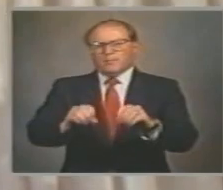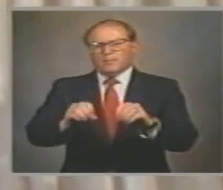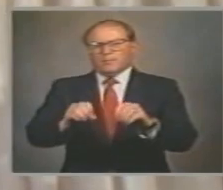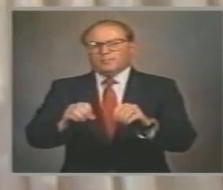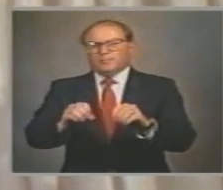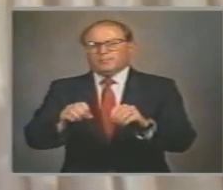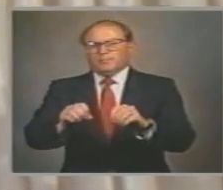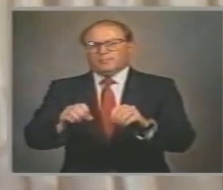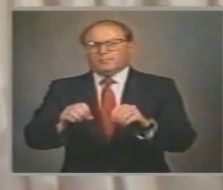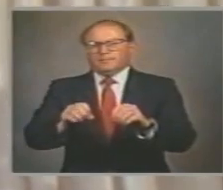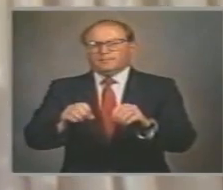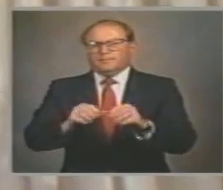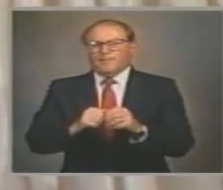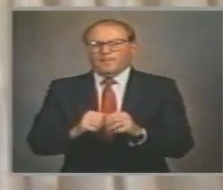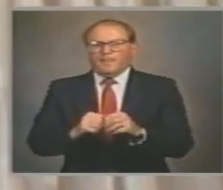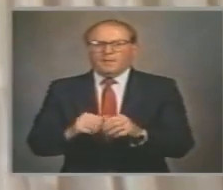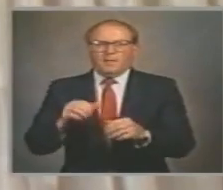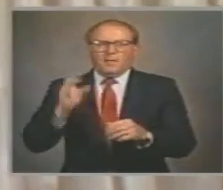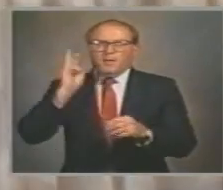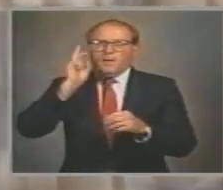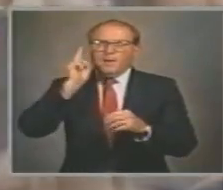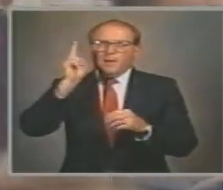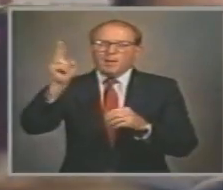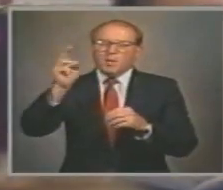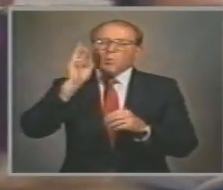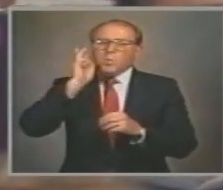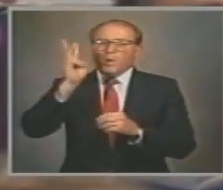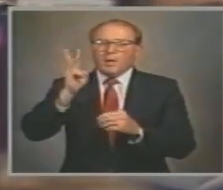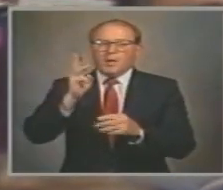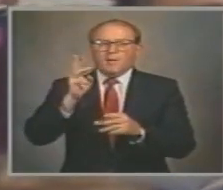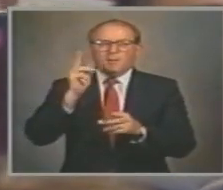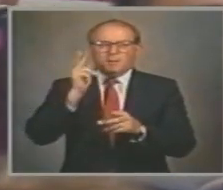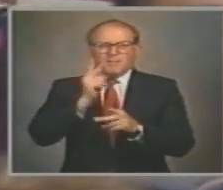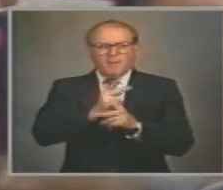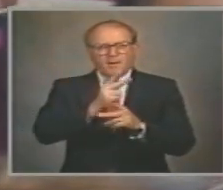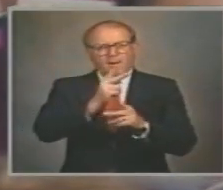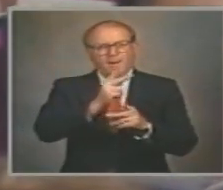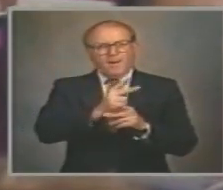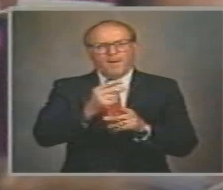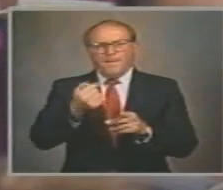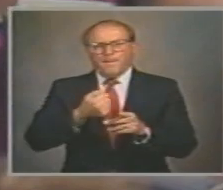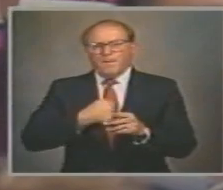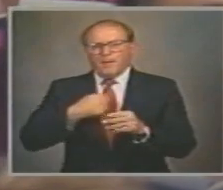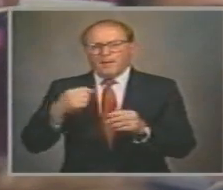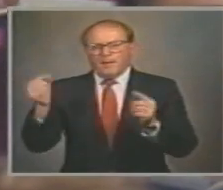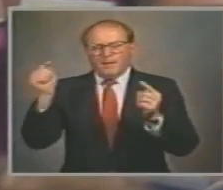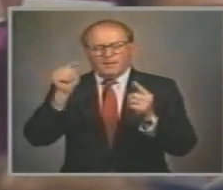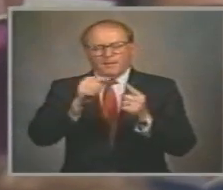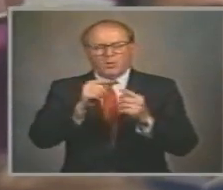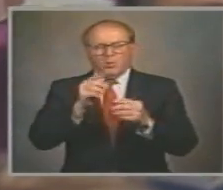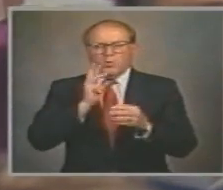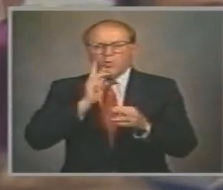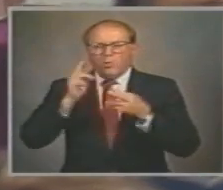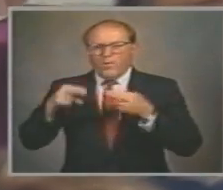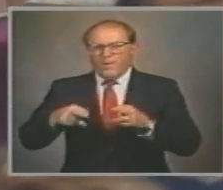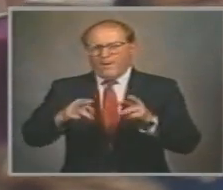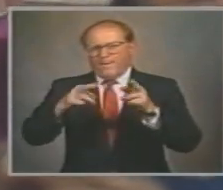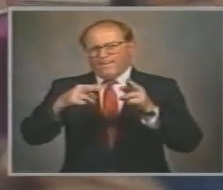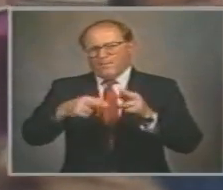will keep me He will the river Roses